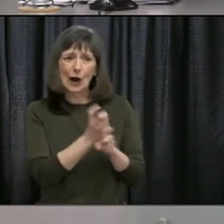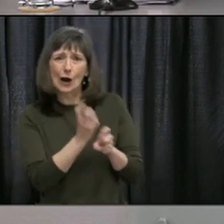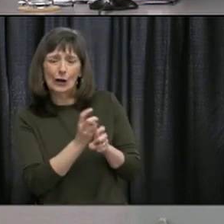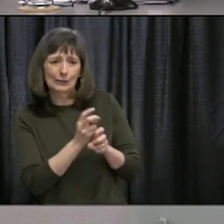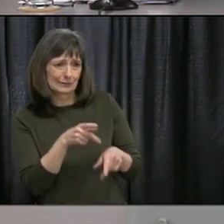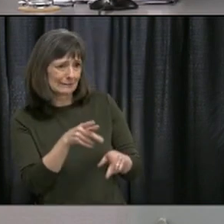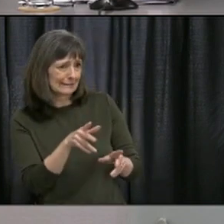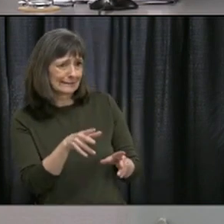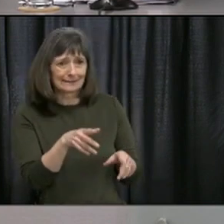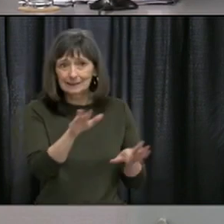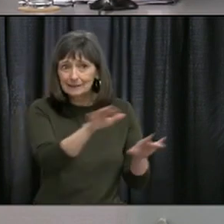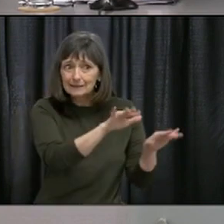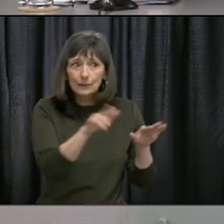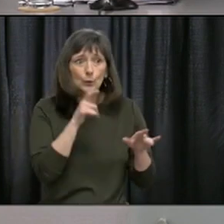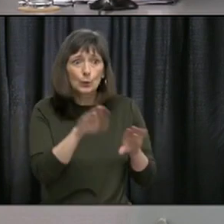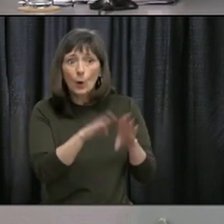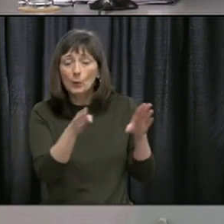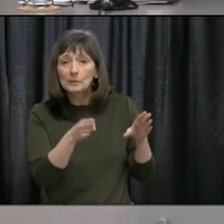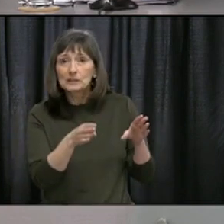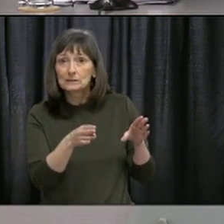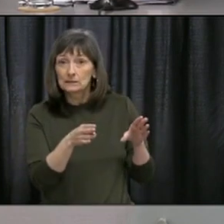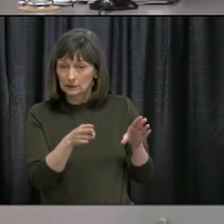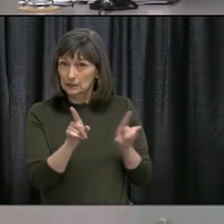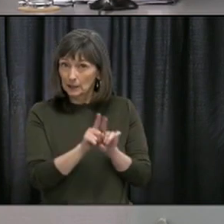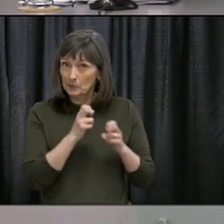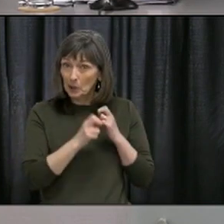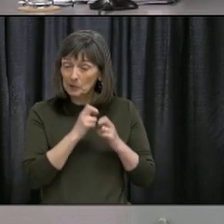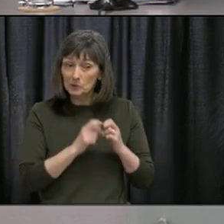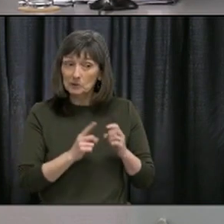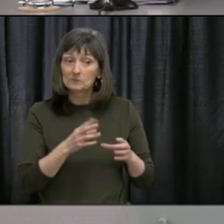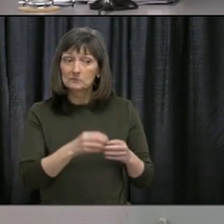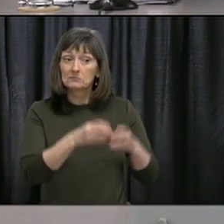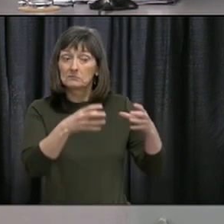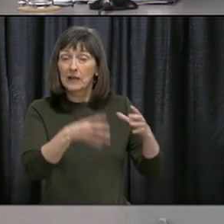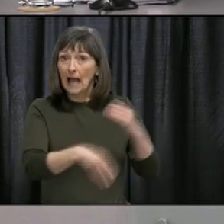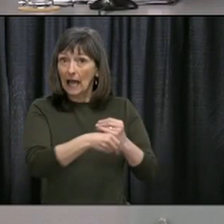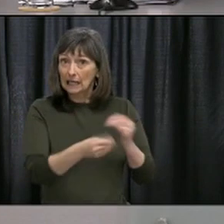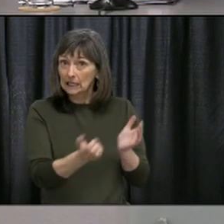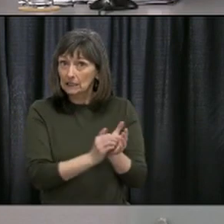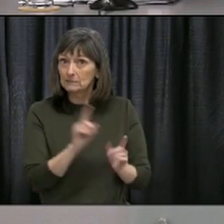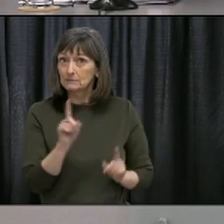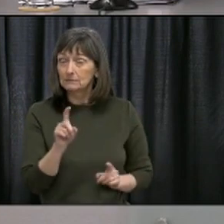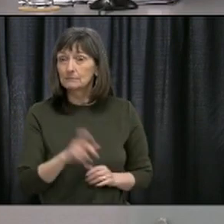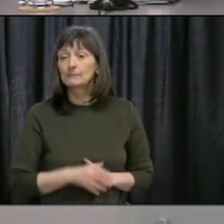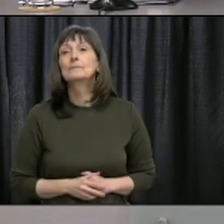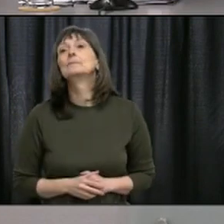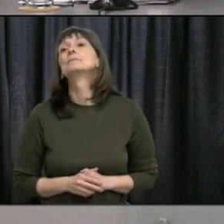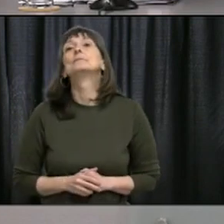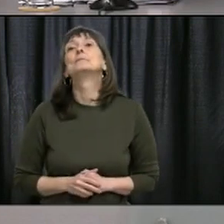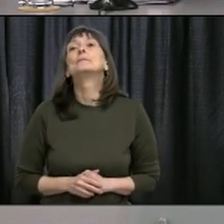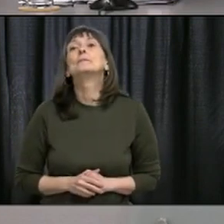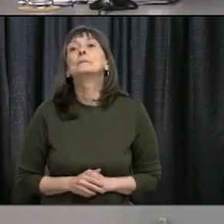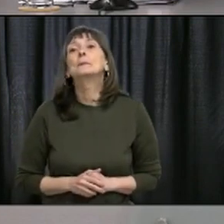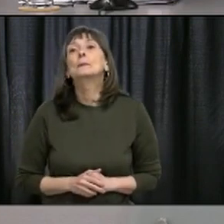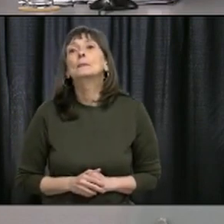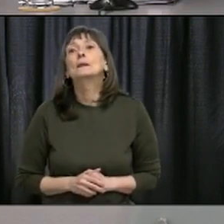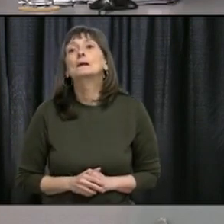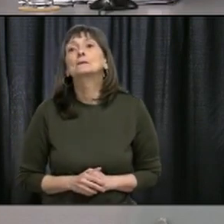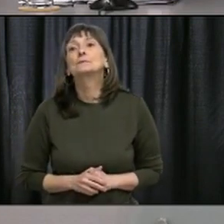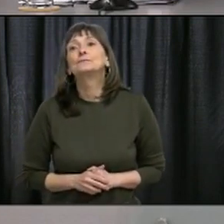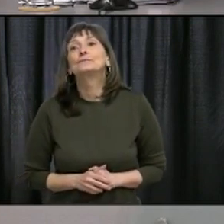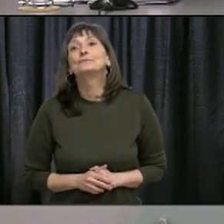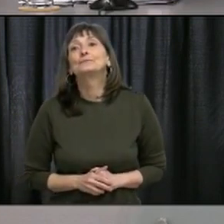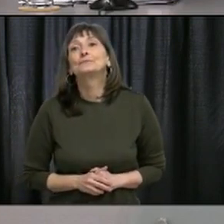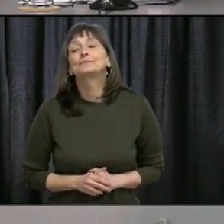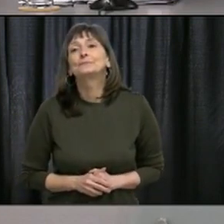The daycare operators who were reluctant initially to open for essential workers, you're not going to want more of them, you